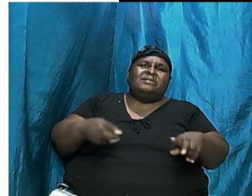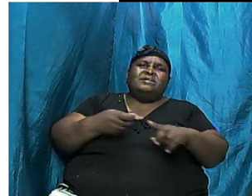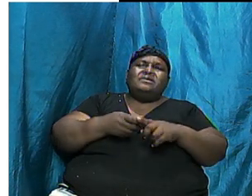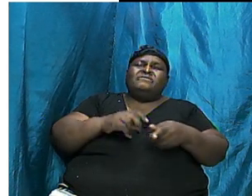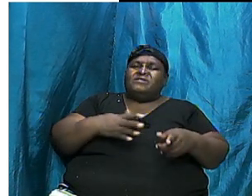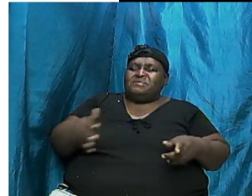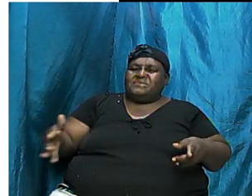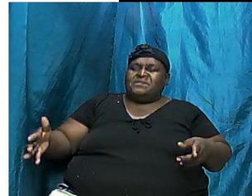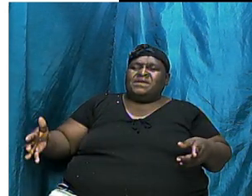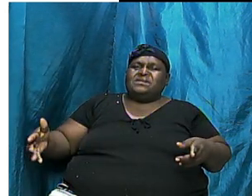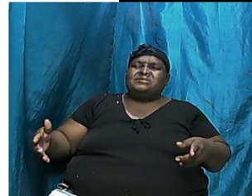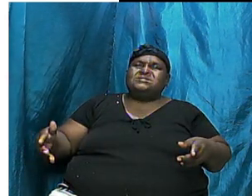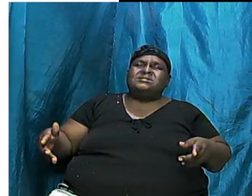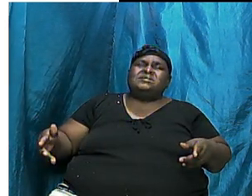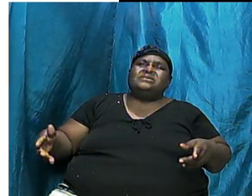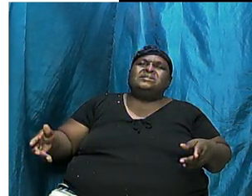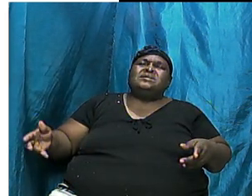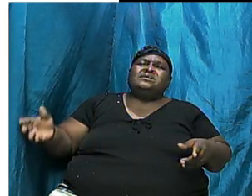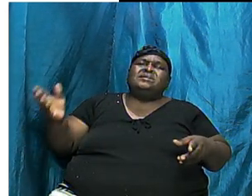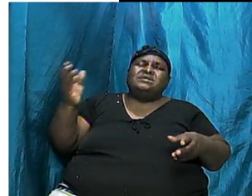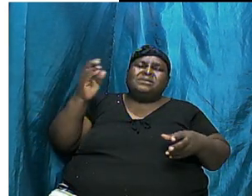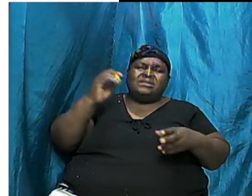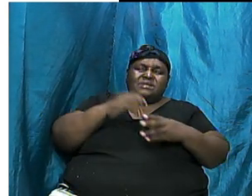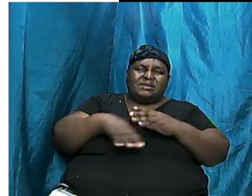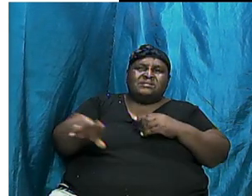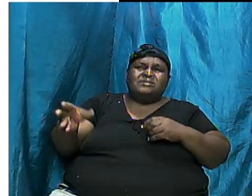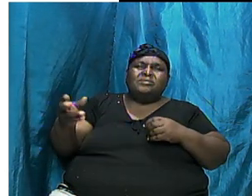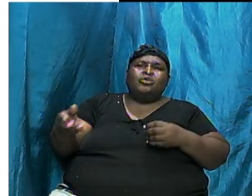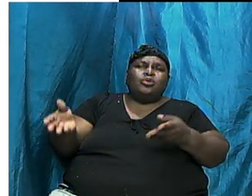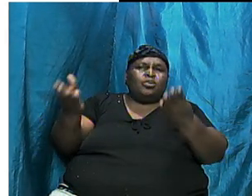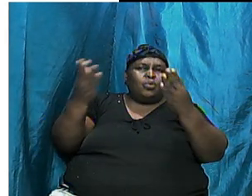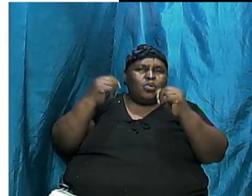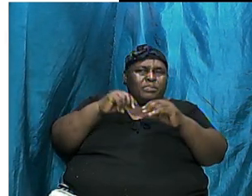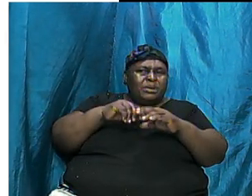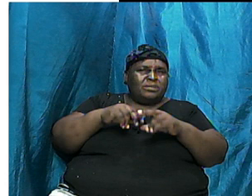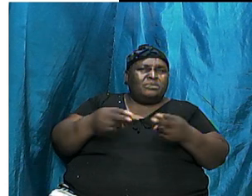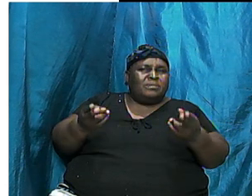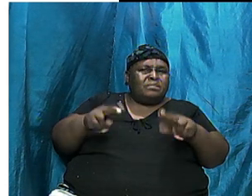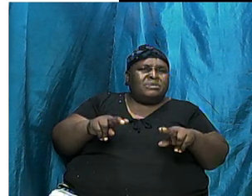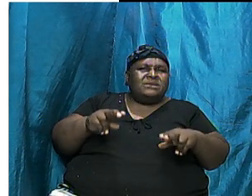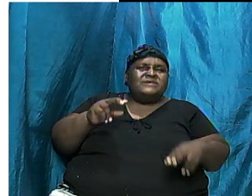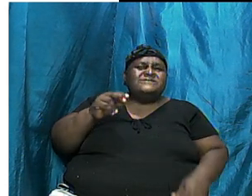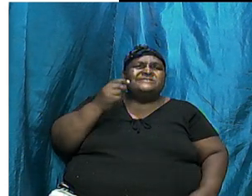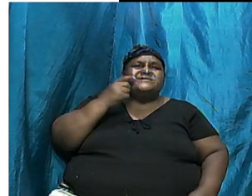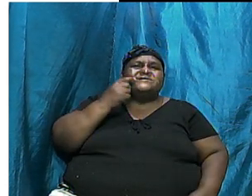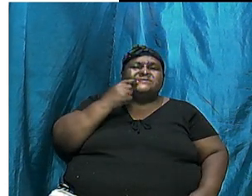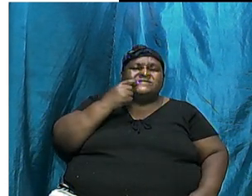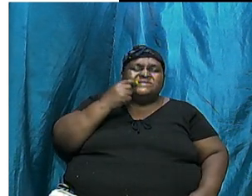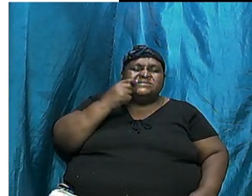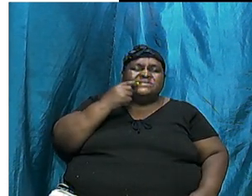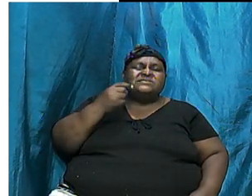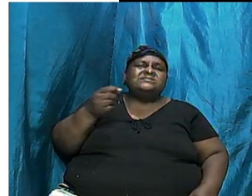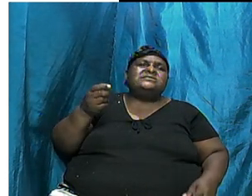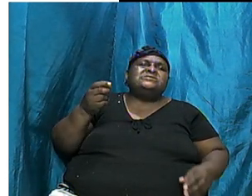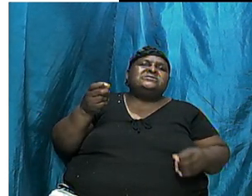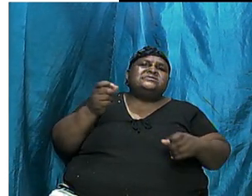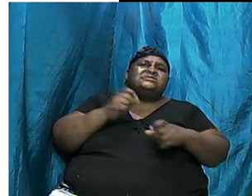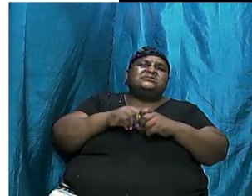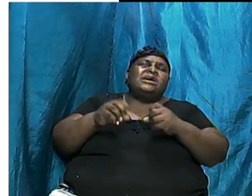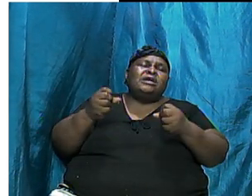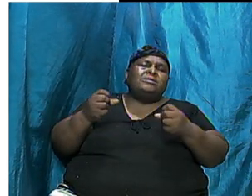things that are emerging, we are seeing serious typologies.